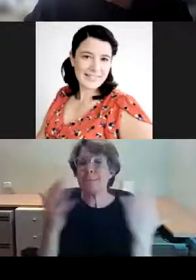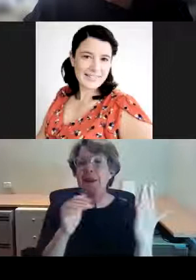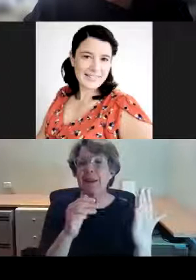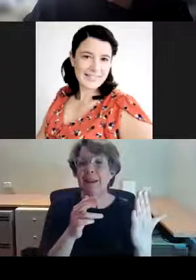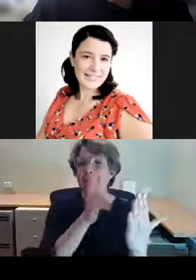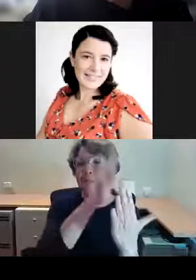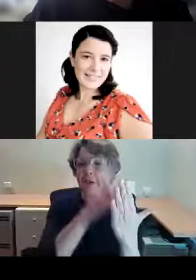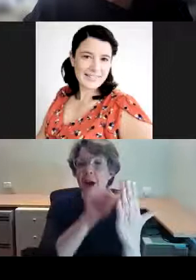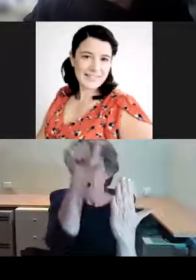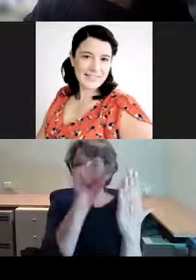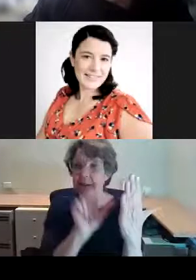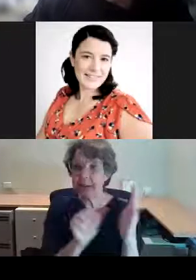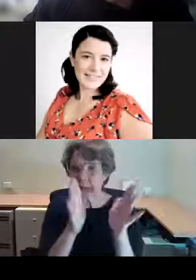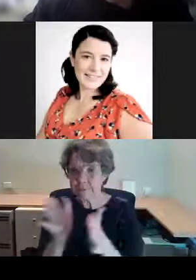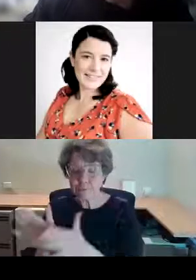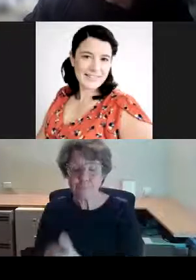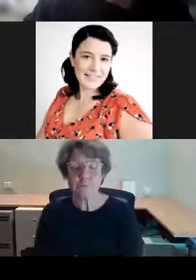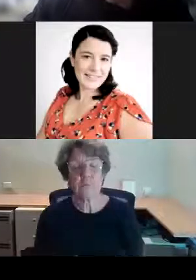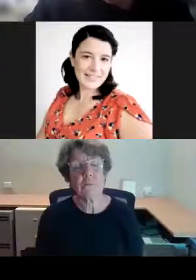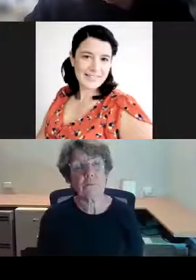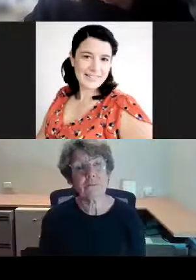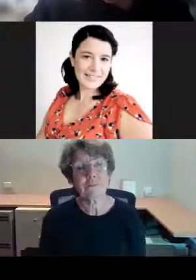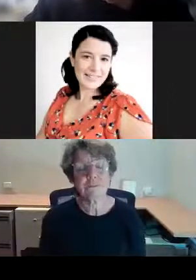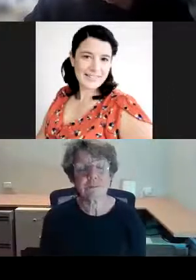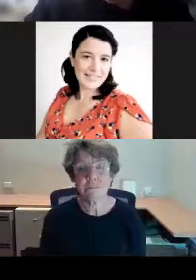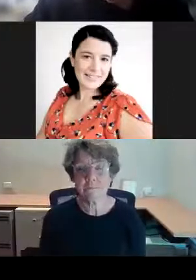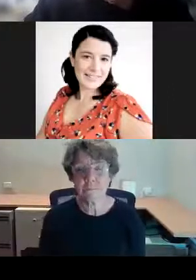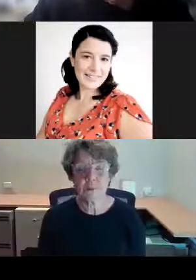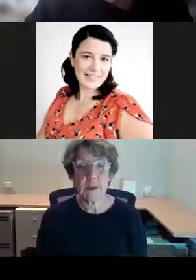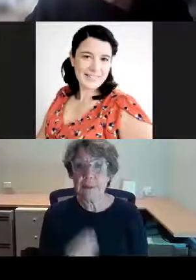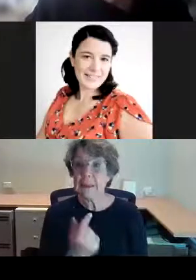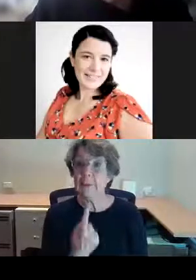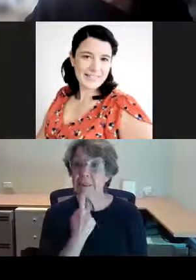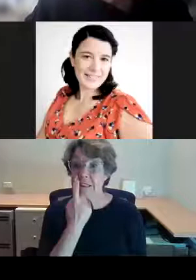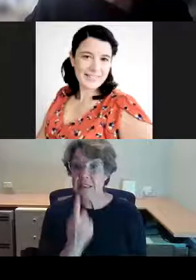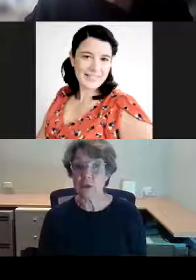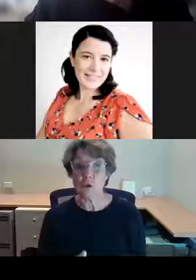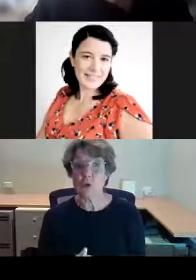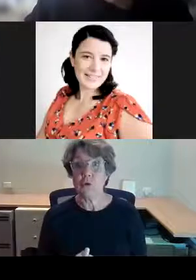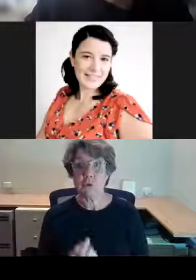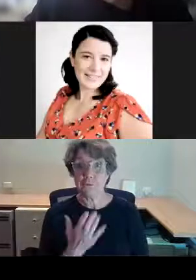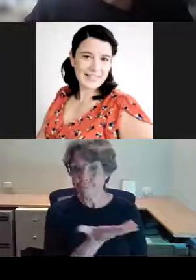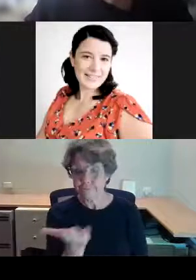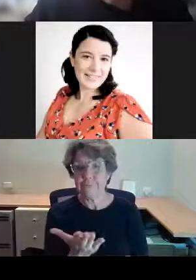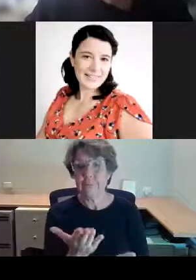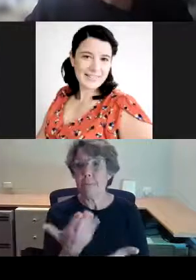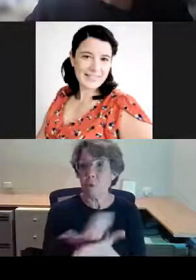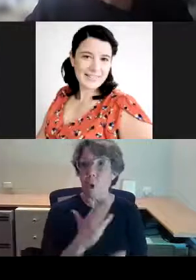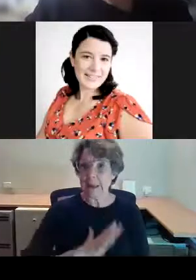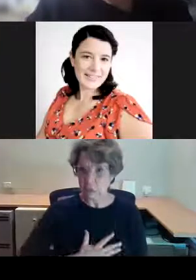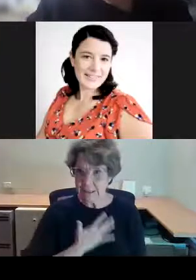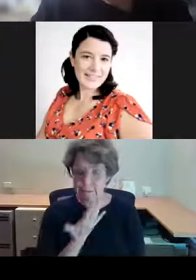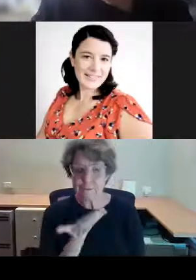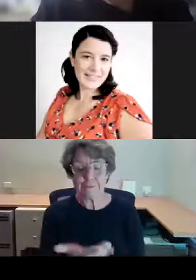but some of the statuary is even more interesting. This is a figure